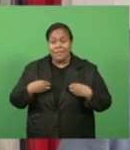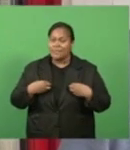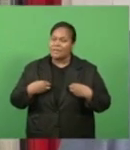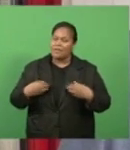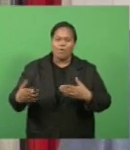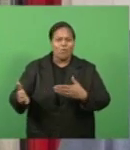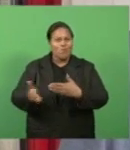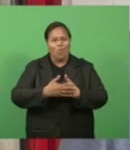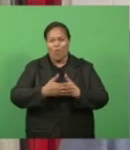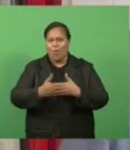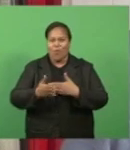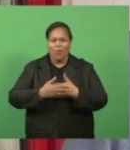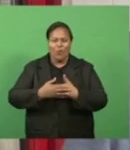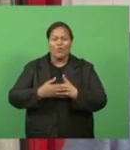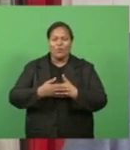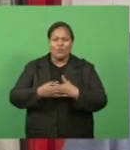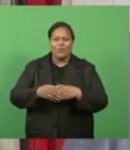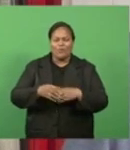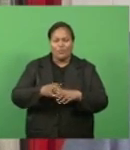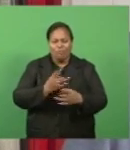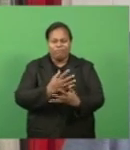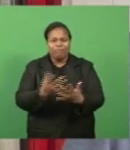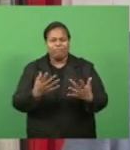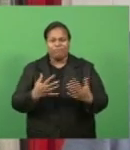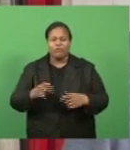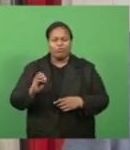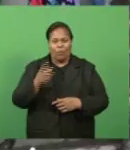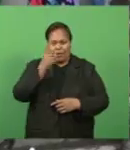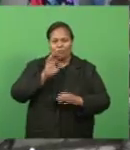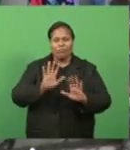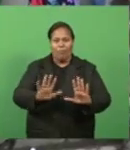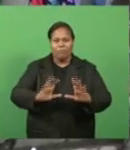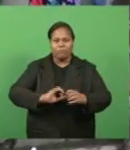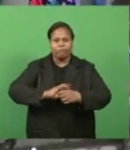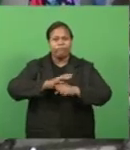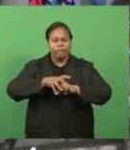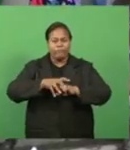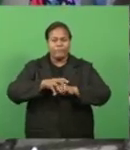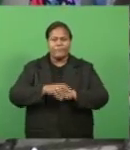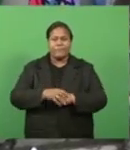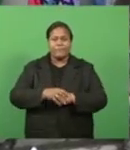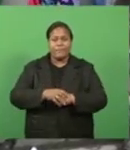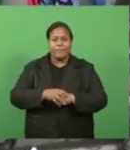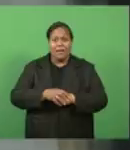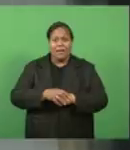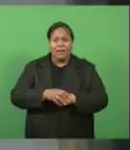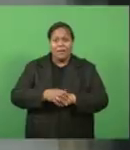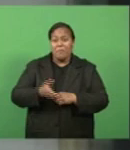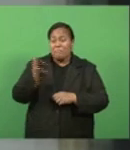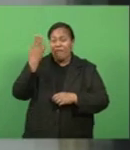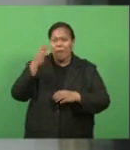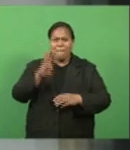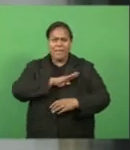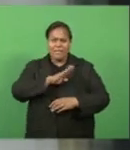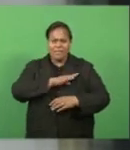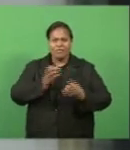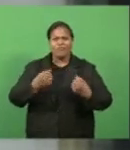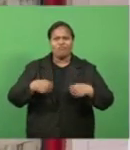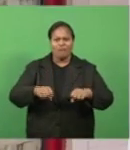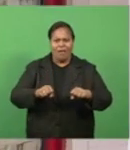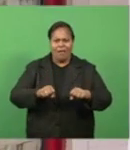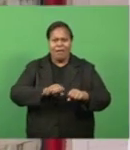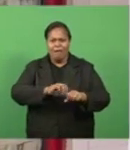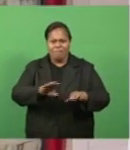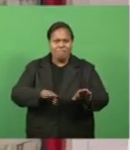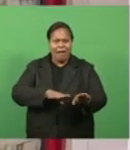been closed to the public in order to contain the virus. The once busy streets with no space for parking was relatively deserted.